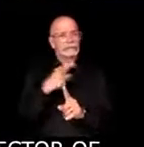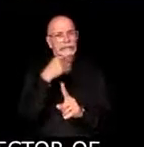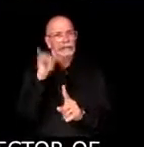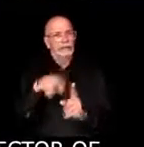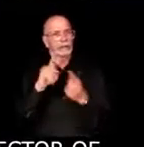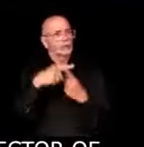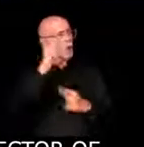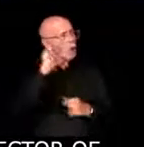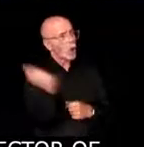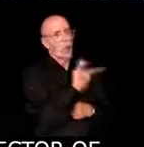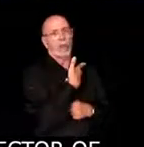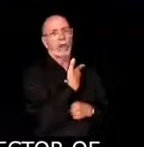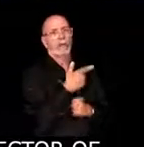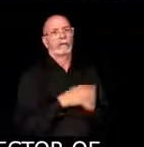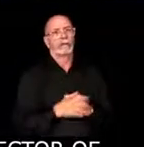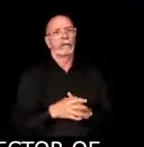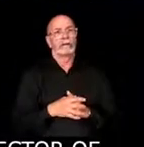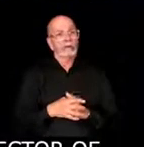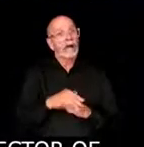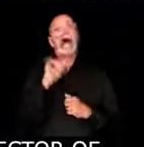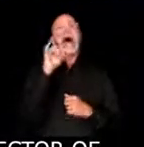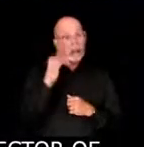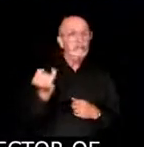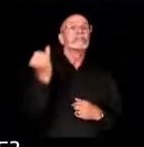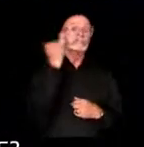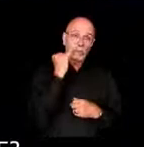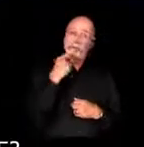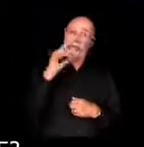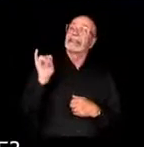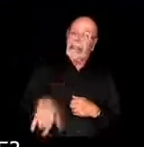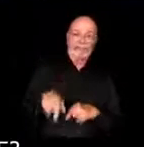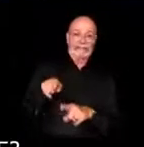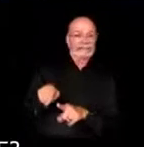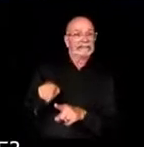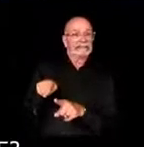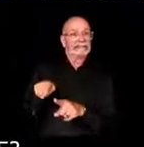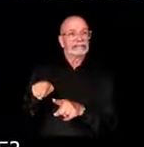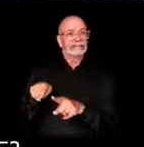It should have been, if it was said, I just don't recall it. Okay.